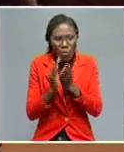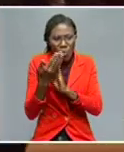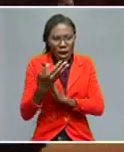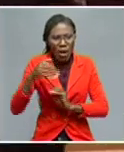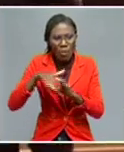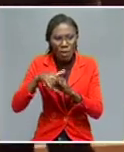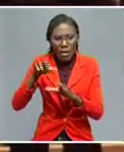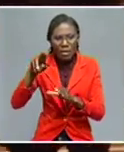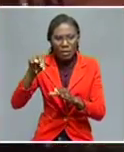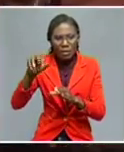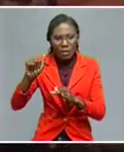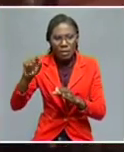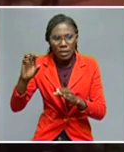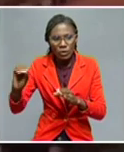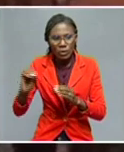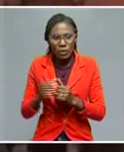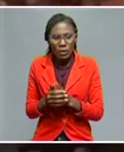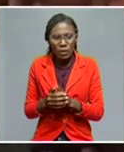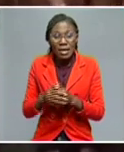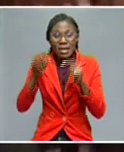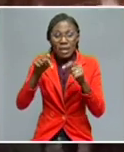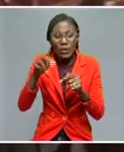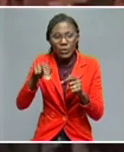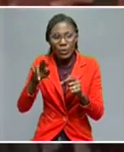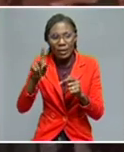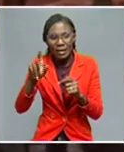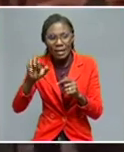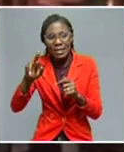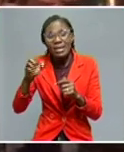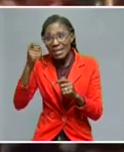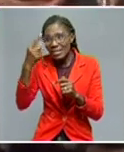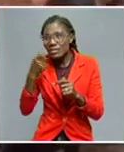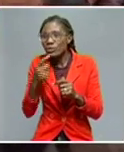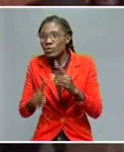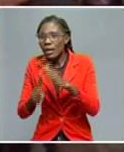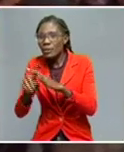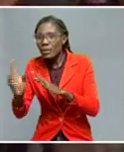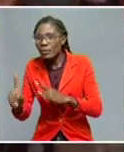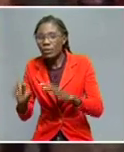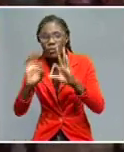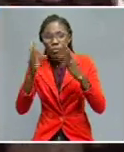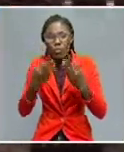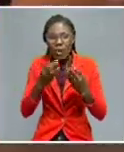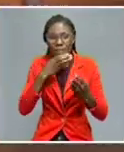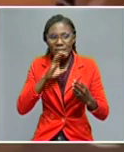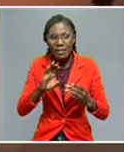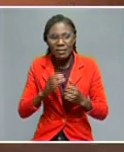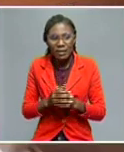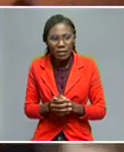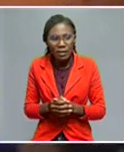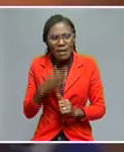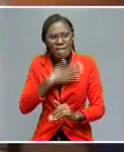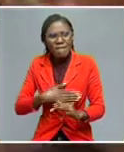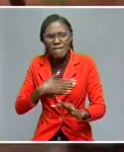So you can understand the trauma of the Russian Federation of a feeling of